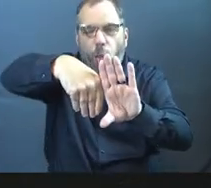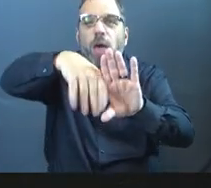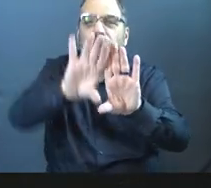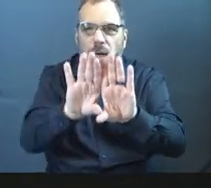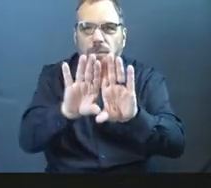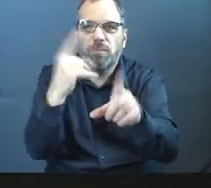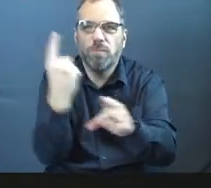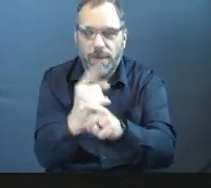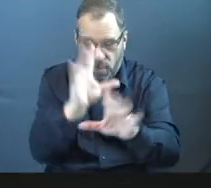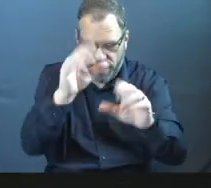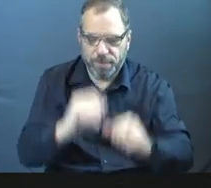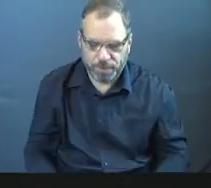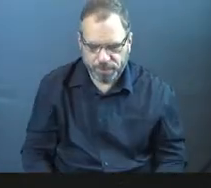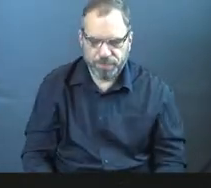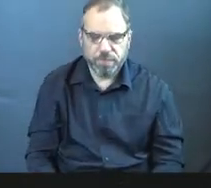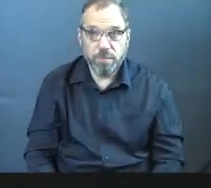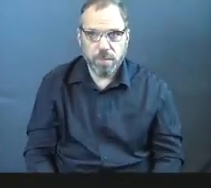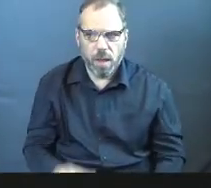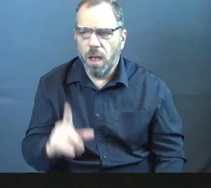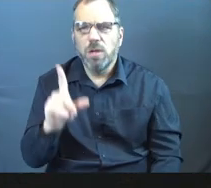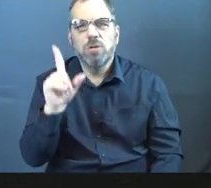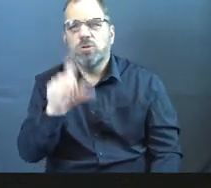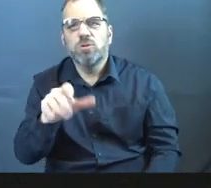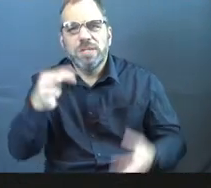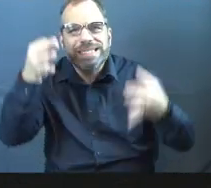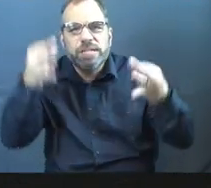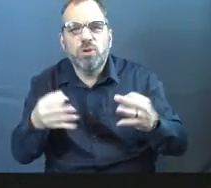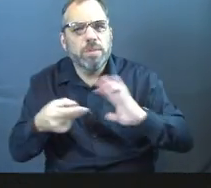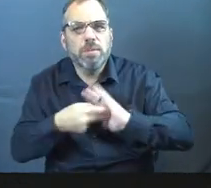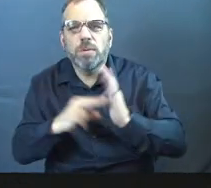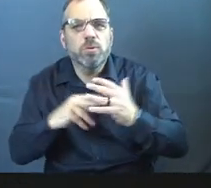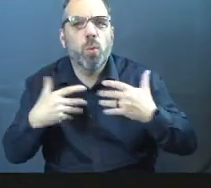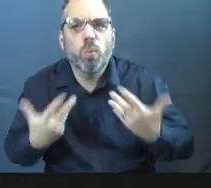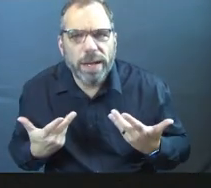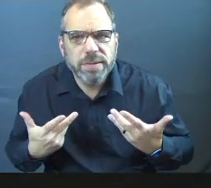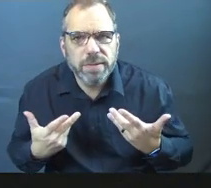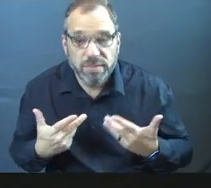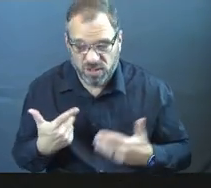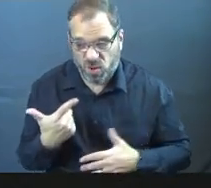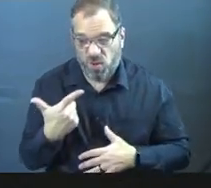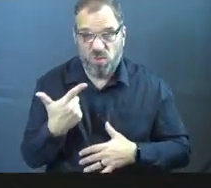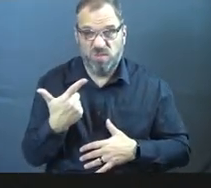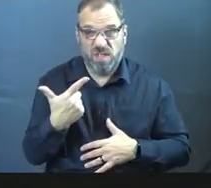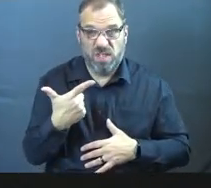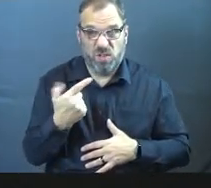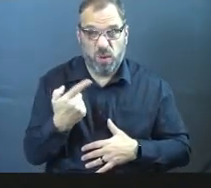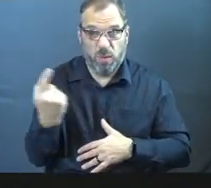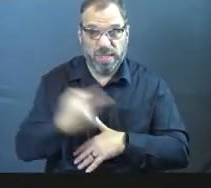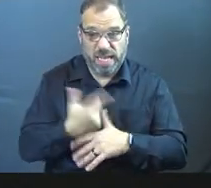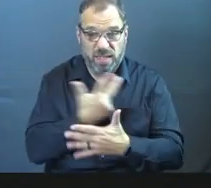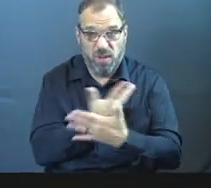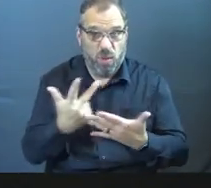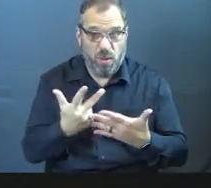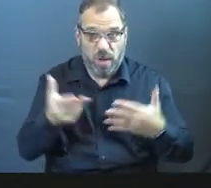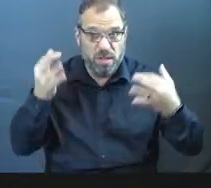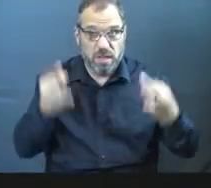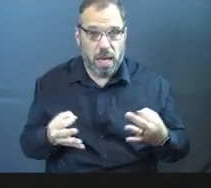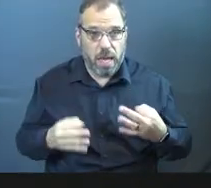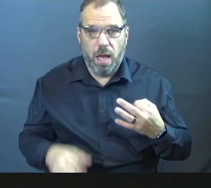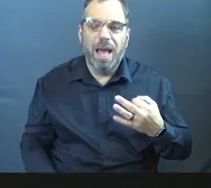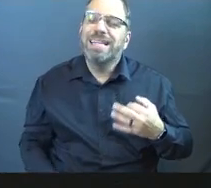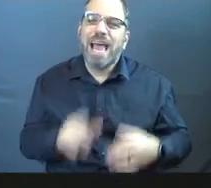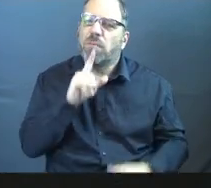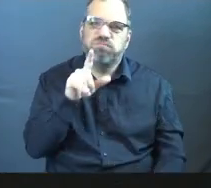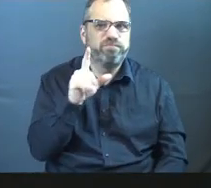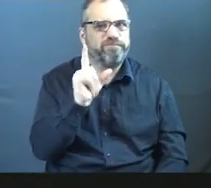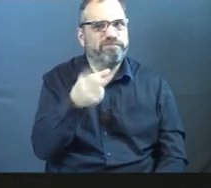So with that being said, the question then is, what is your determined purpose? And these 21 days, have you discovered that, right? And it's like, I'm not trying to